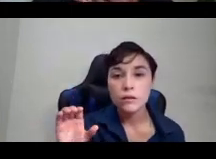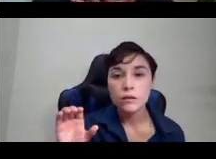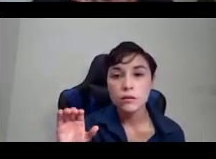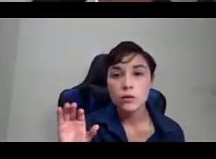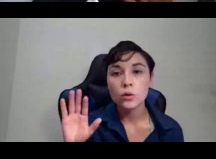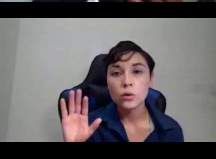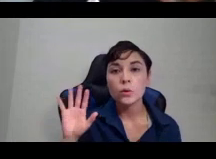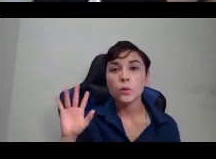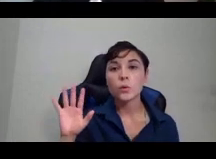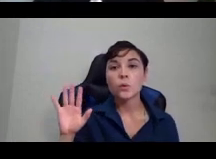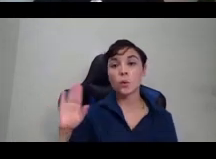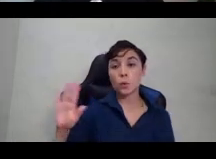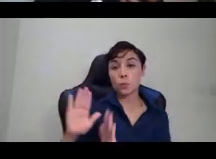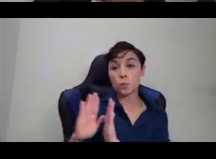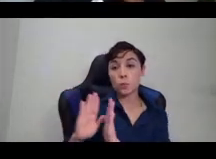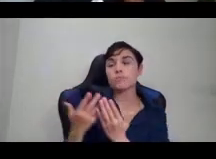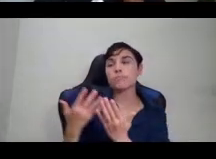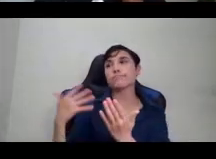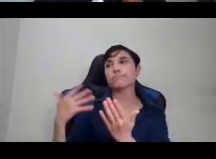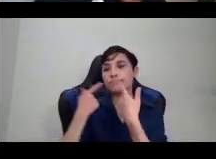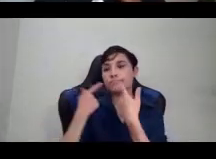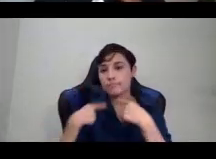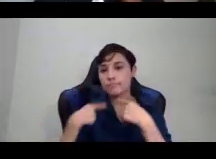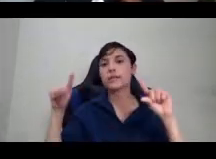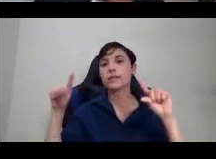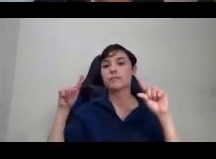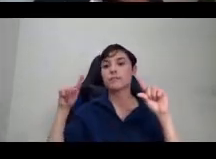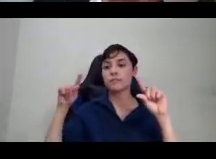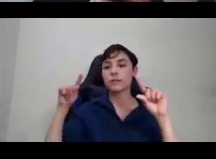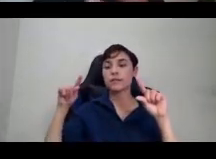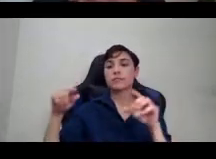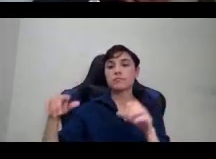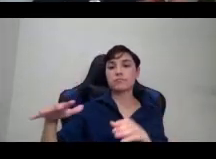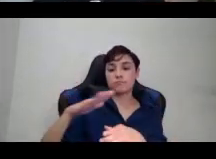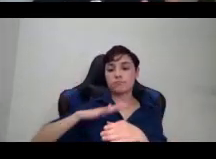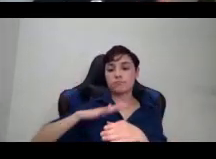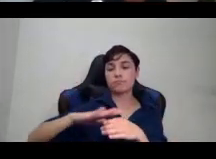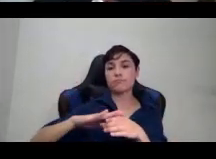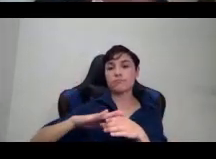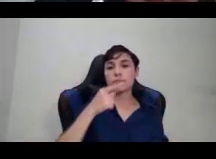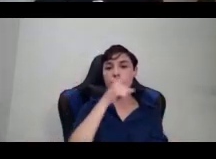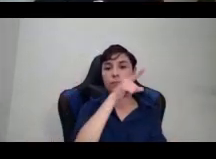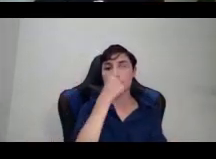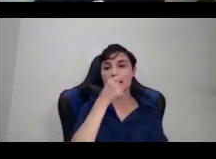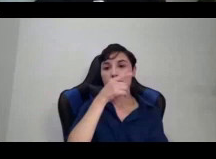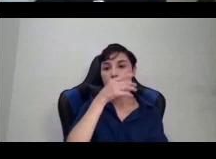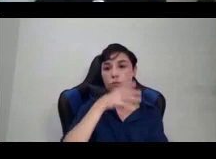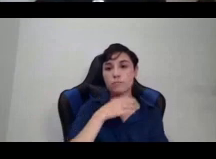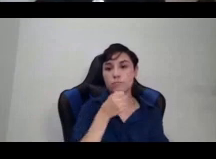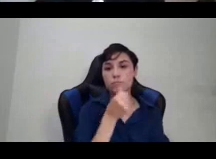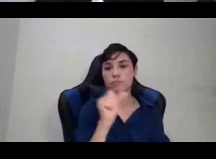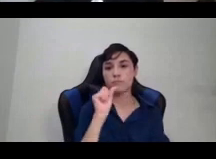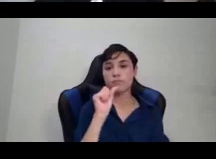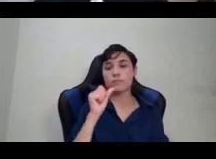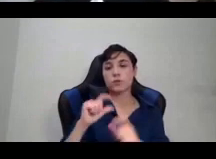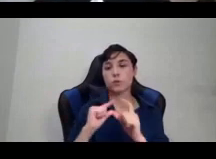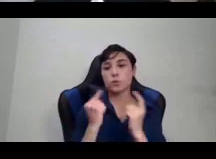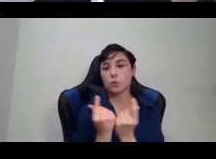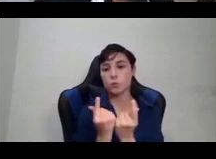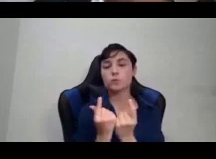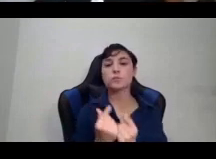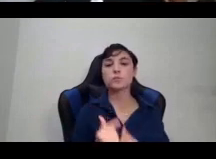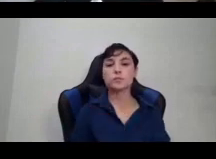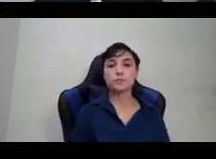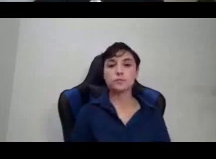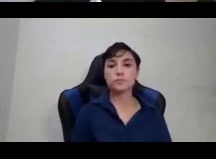in black feminist circles, at least for coming to also understand the complexity of what it means to say